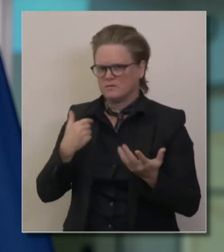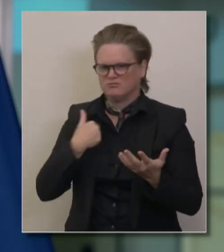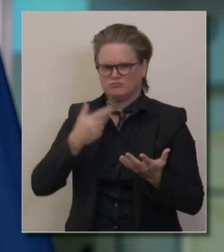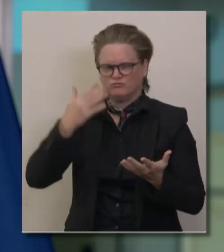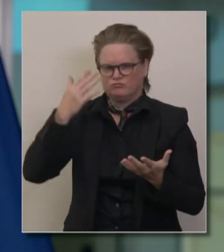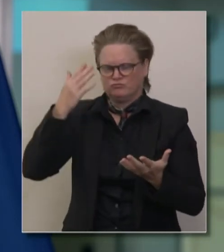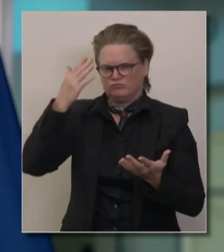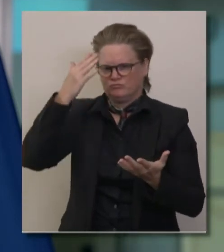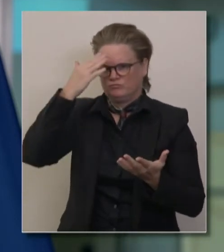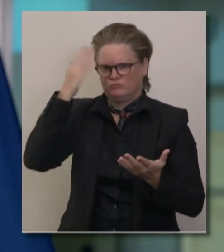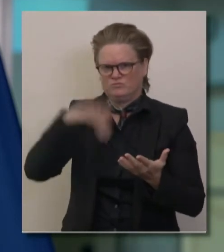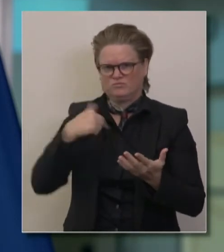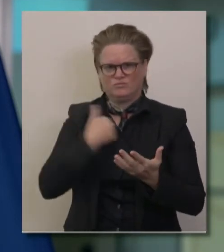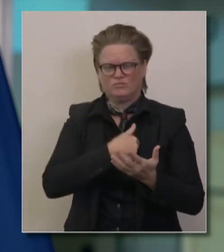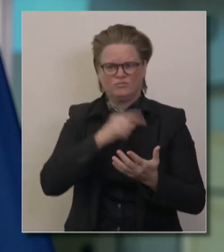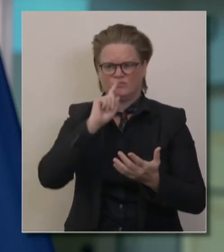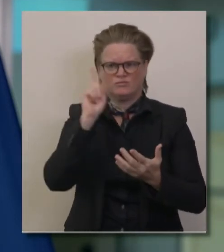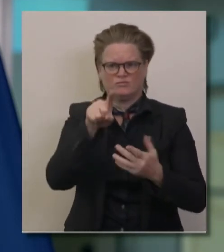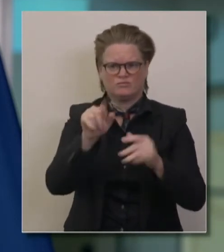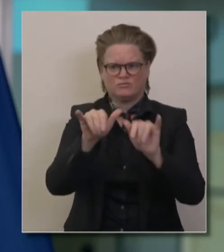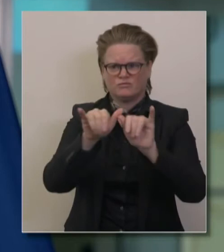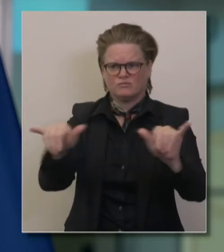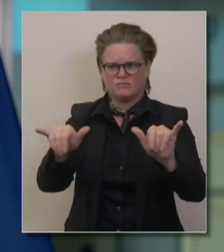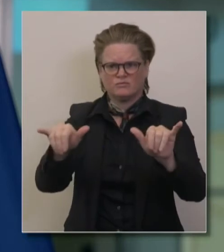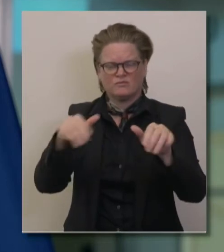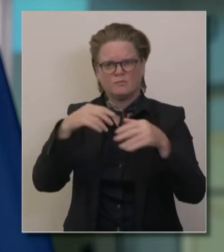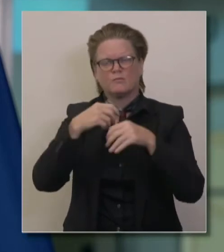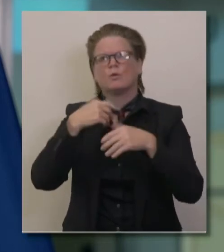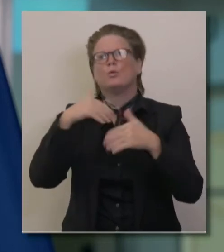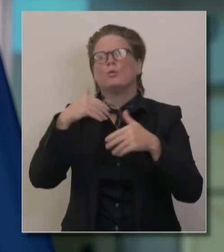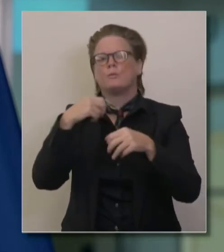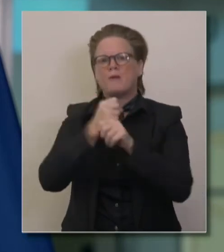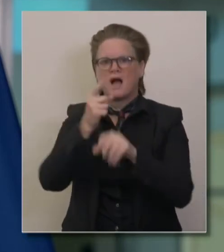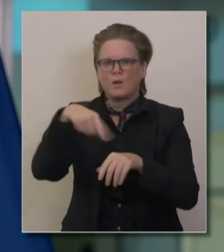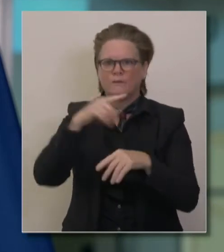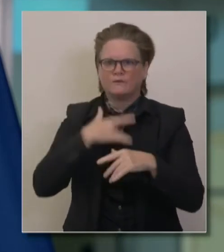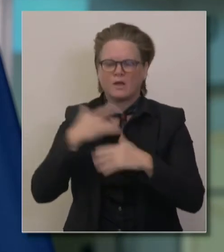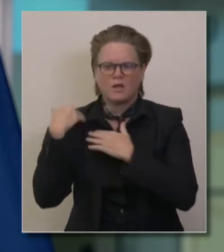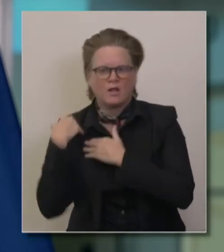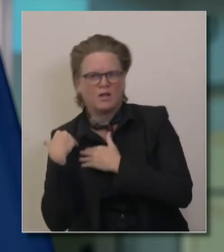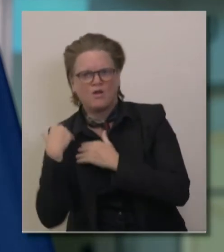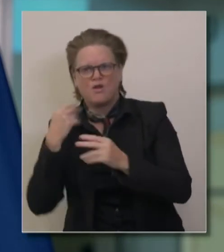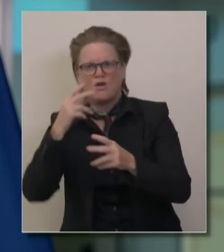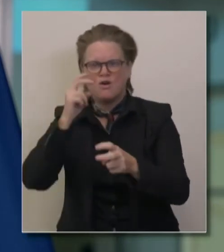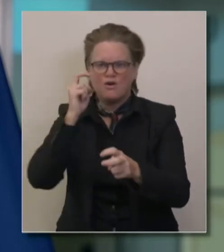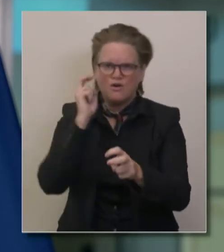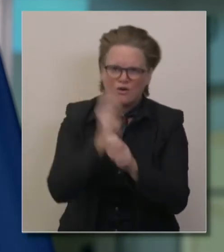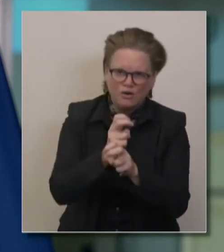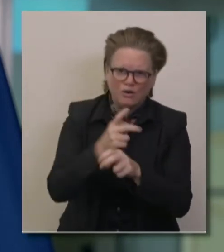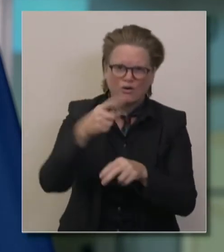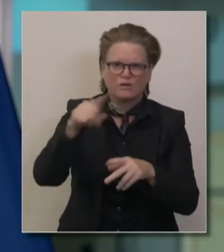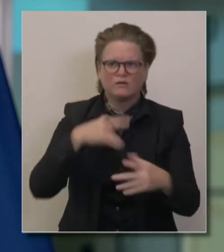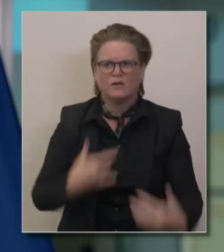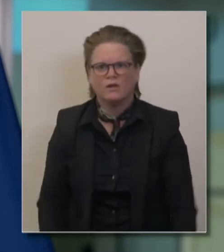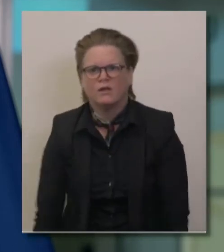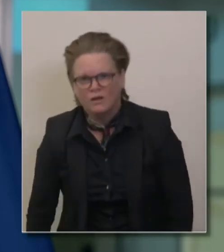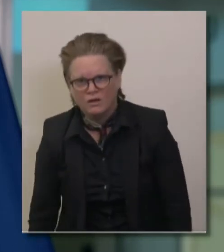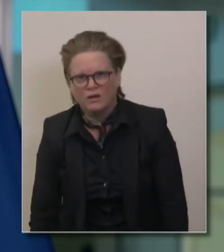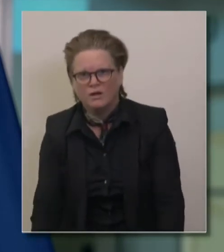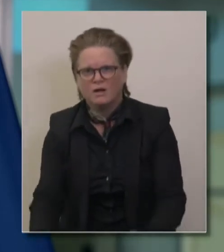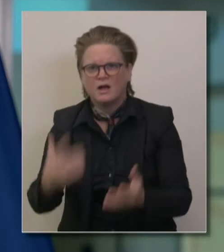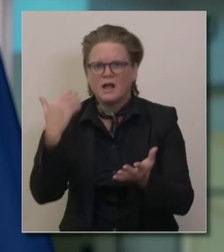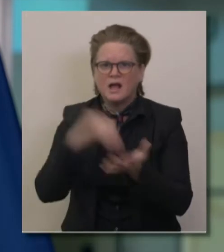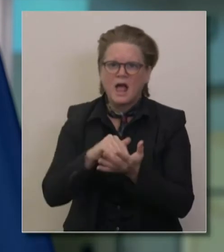It's not what we expected, uh, at this time of year, but we know some of them are required to make sure